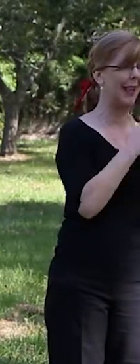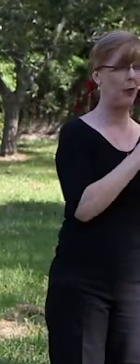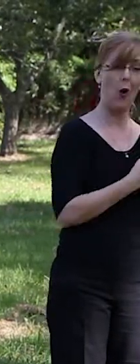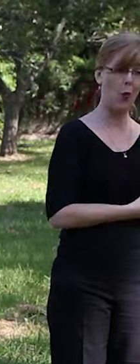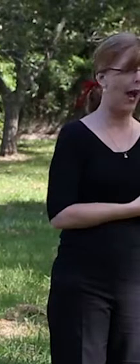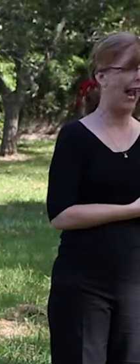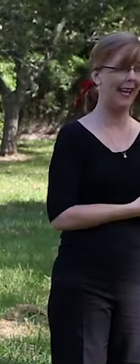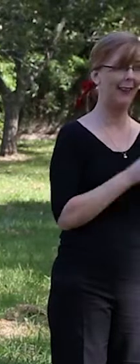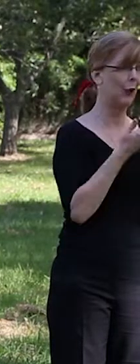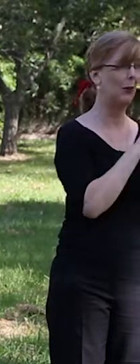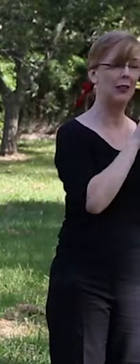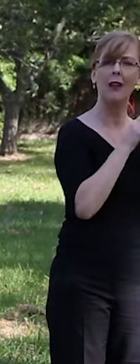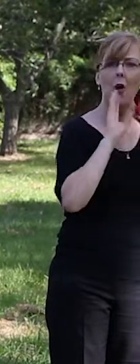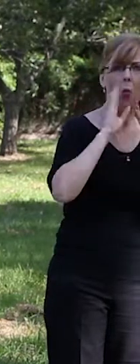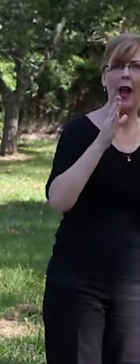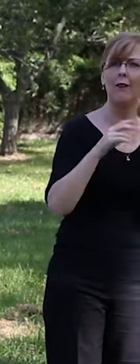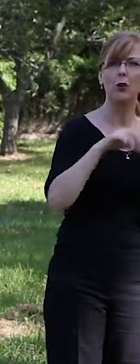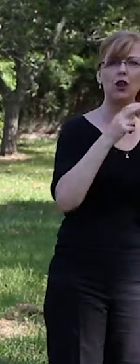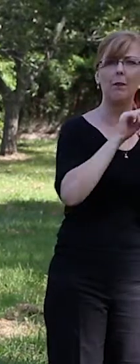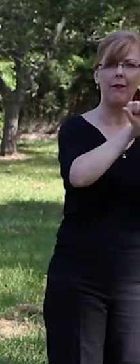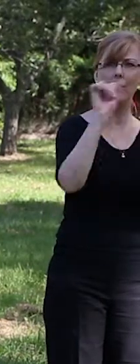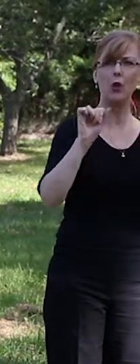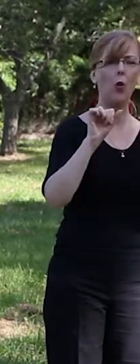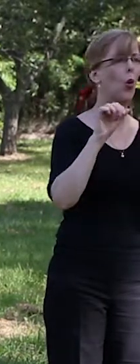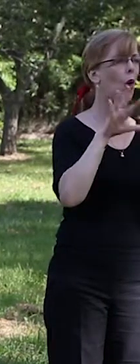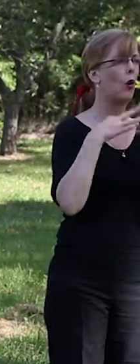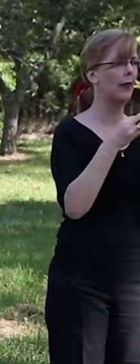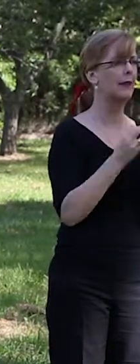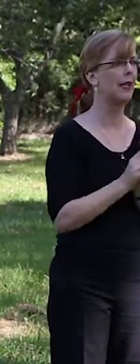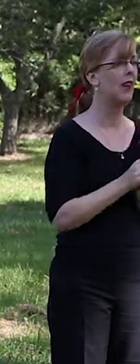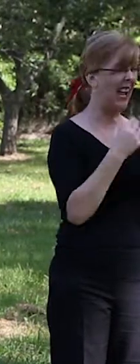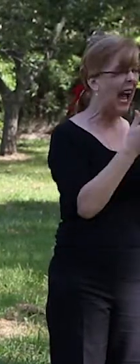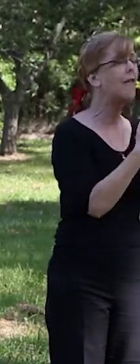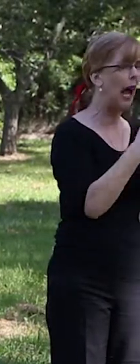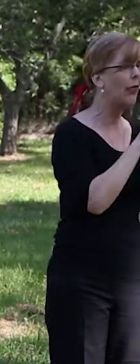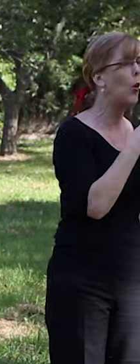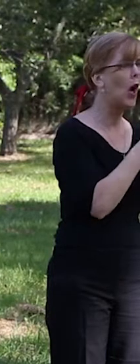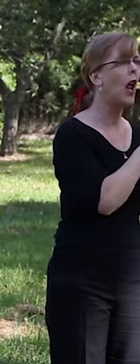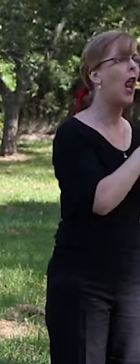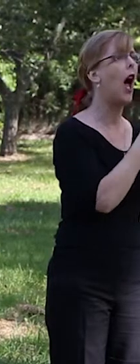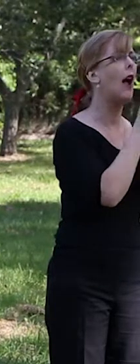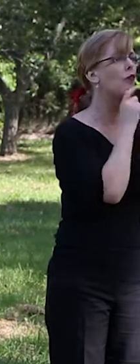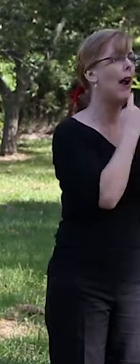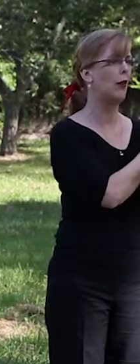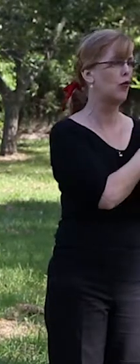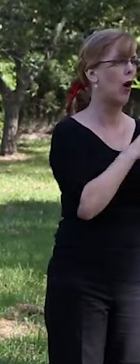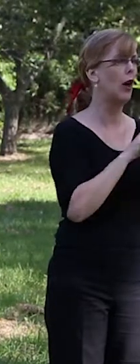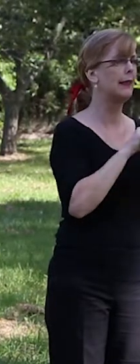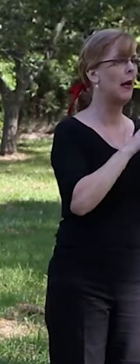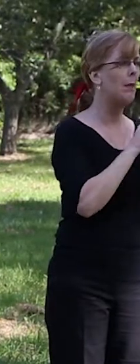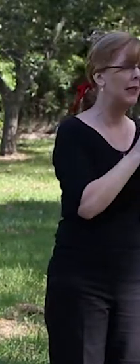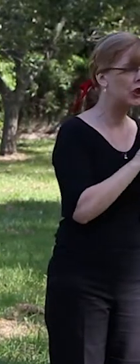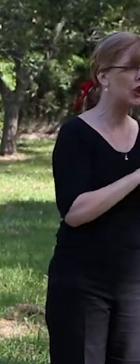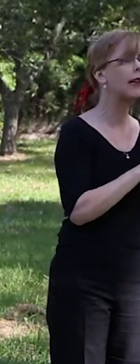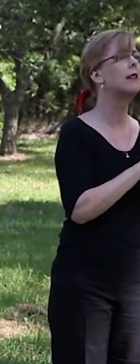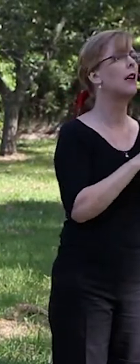so that is a great achievement for your organisation. We do have other organisations such as Red Cross, Mission Australia, Anglican